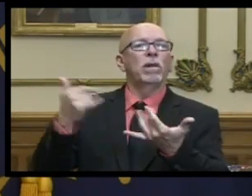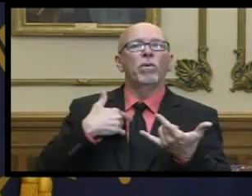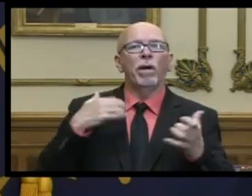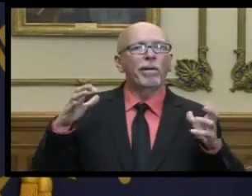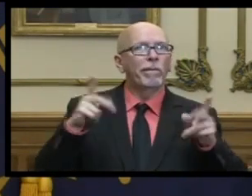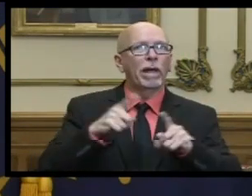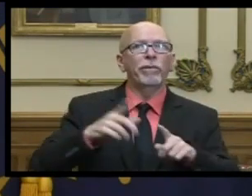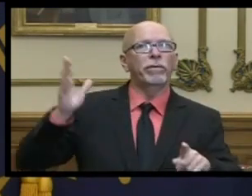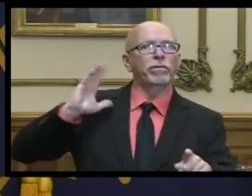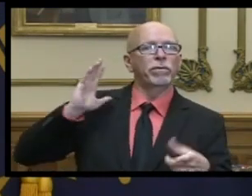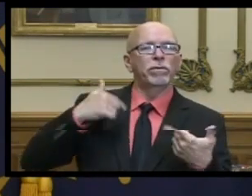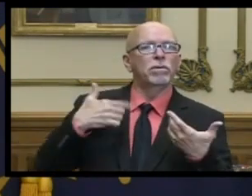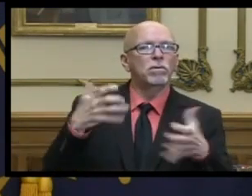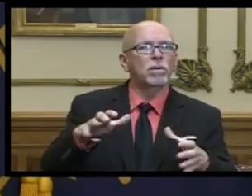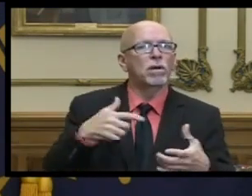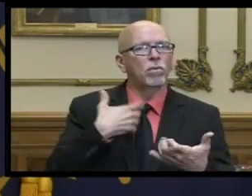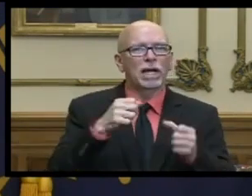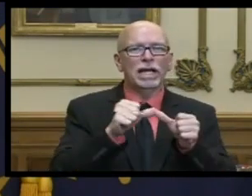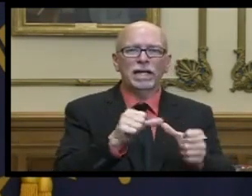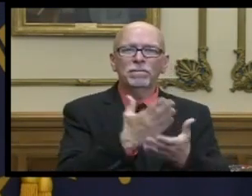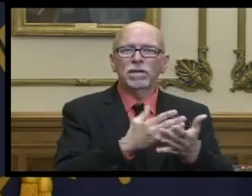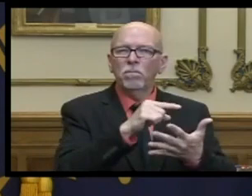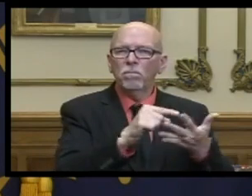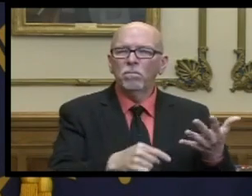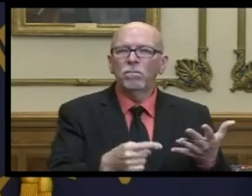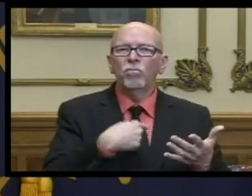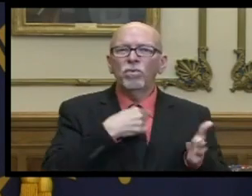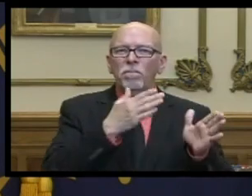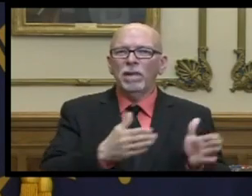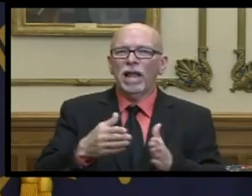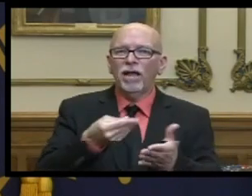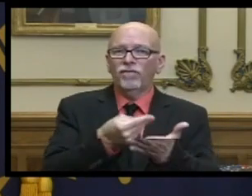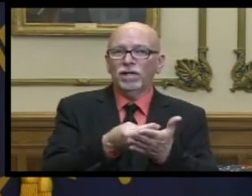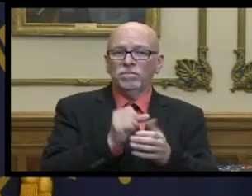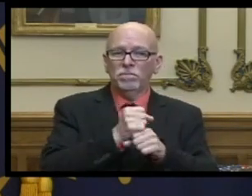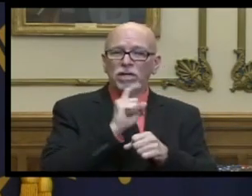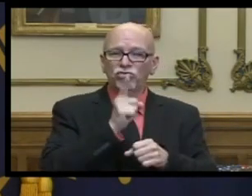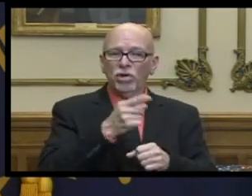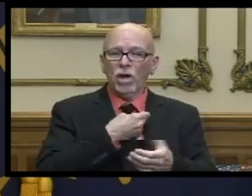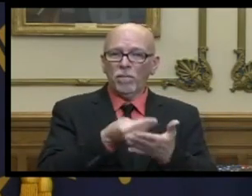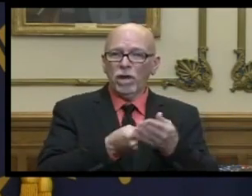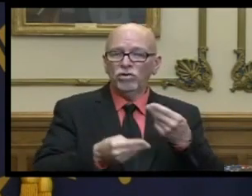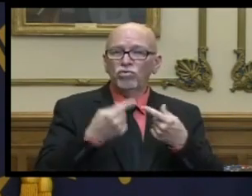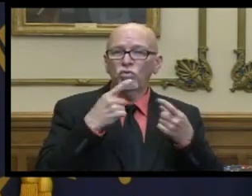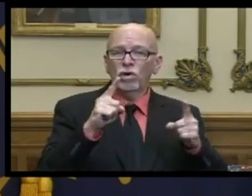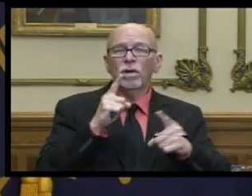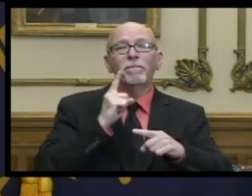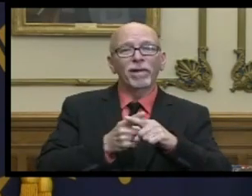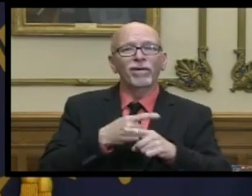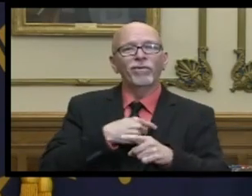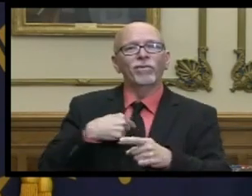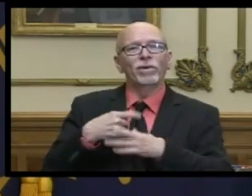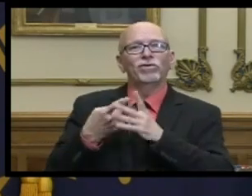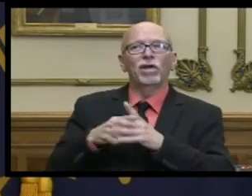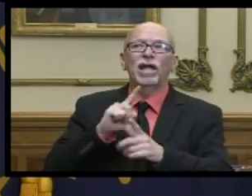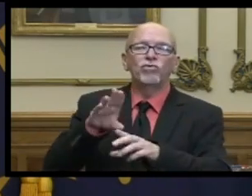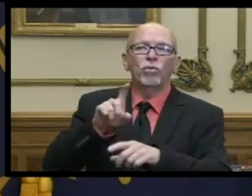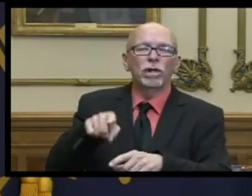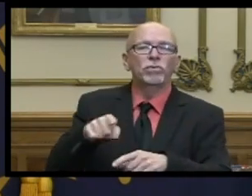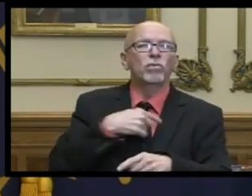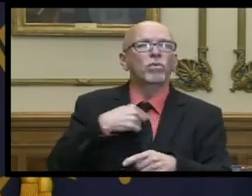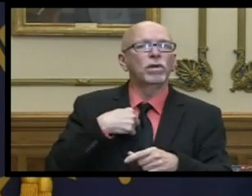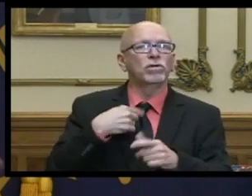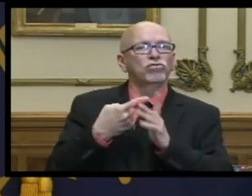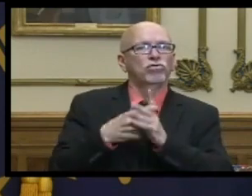um planning in every way both financially to make the budget work but we started sherry to answer your question directly